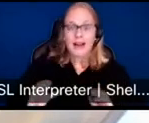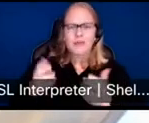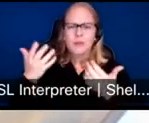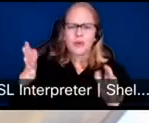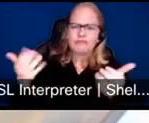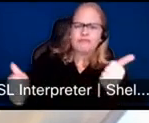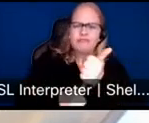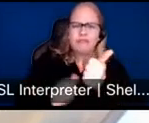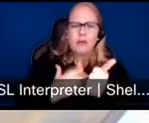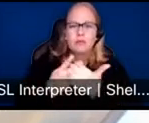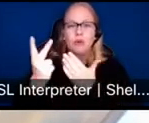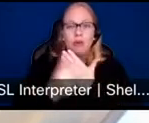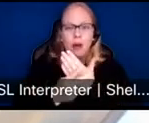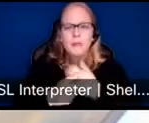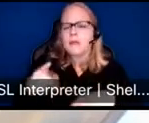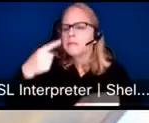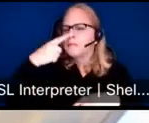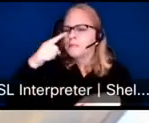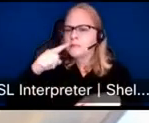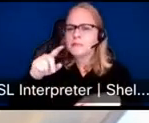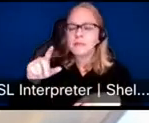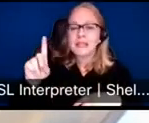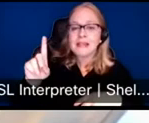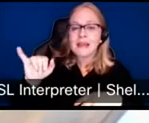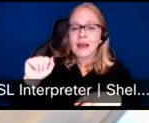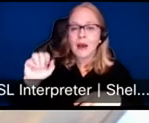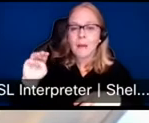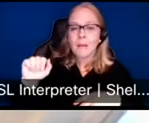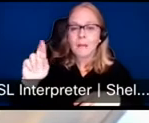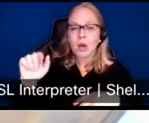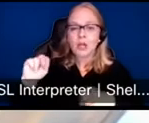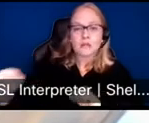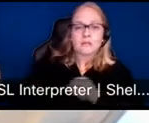Lindsay, if you can bring on Dia Martin and Joe DeSilvio, that would be great.